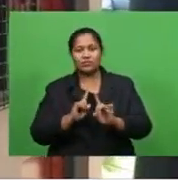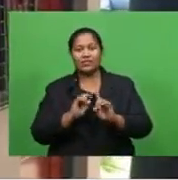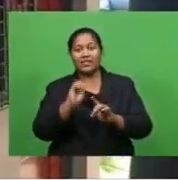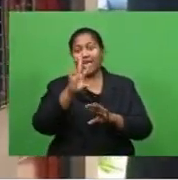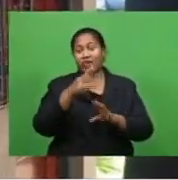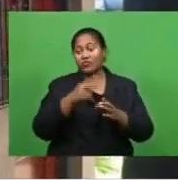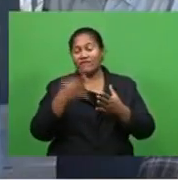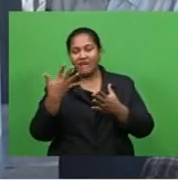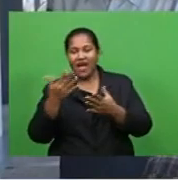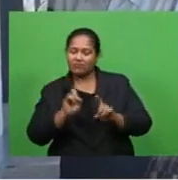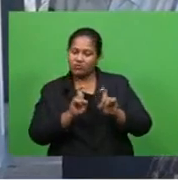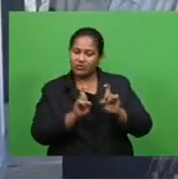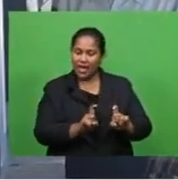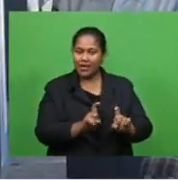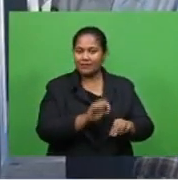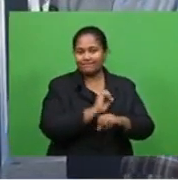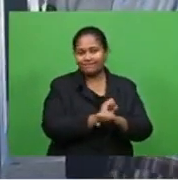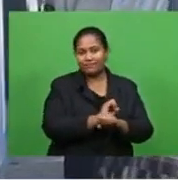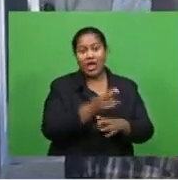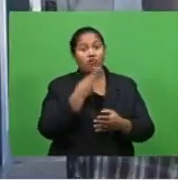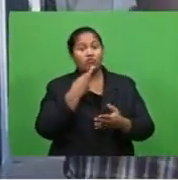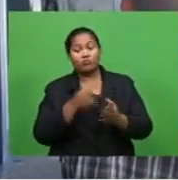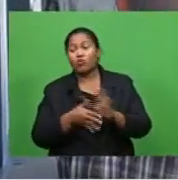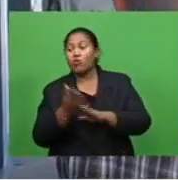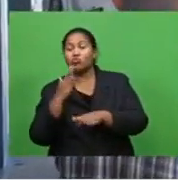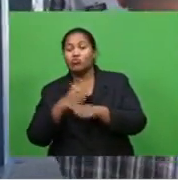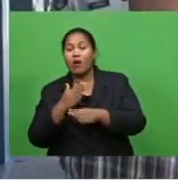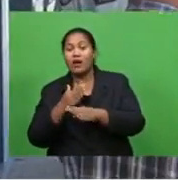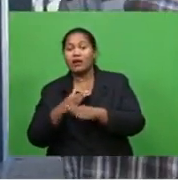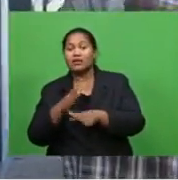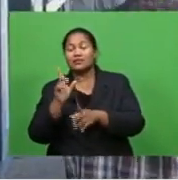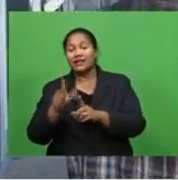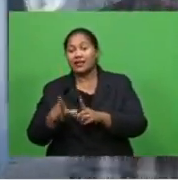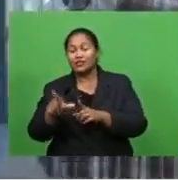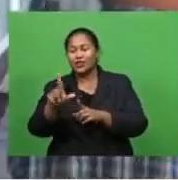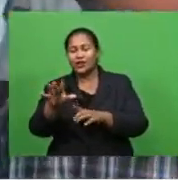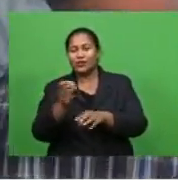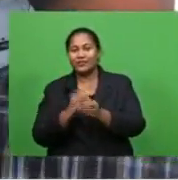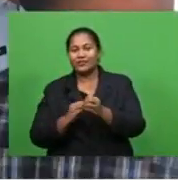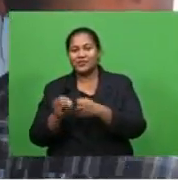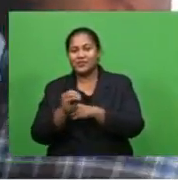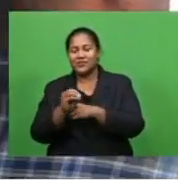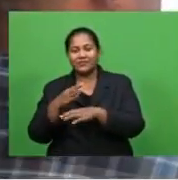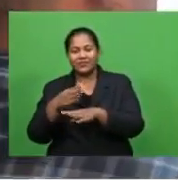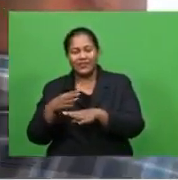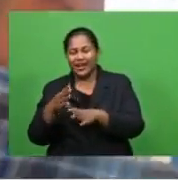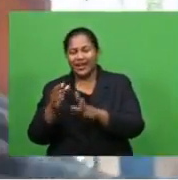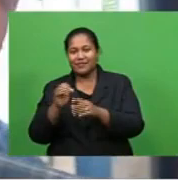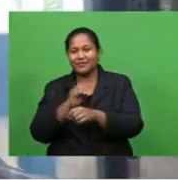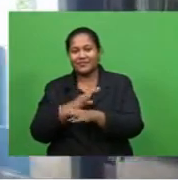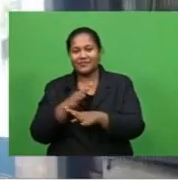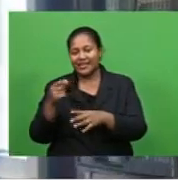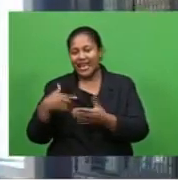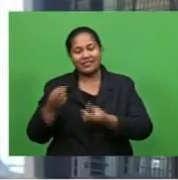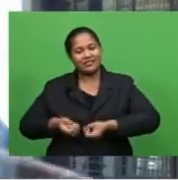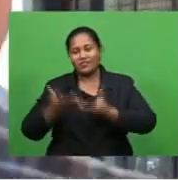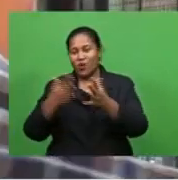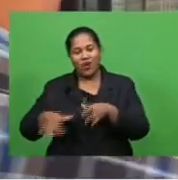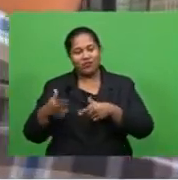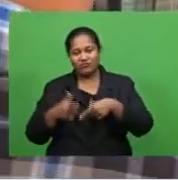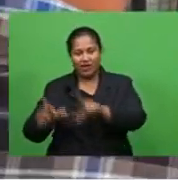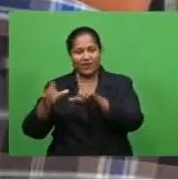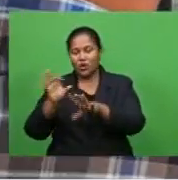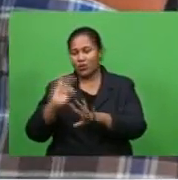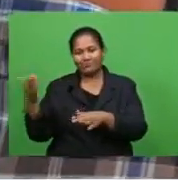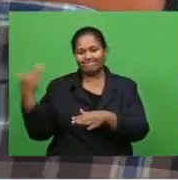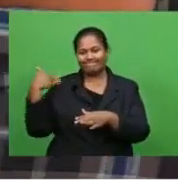5 a.m. curfew, report to the Lambasa police station fortnightly on a Saturday, surrender travel documents and not interfere